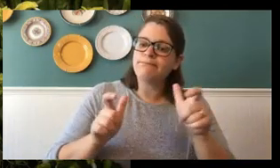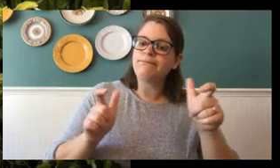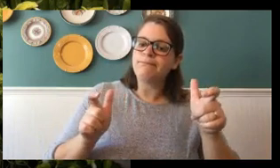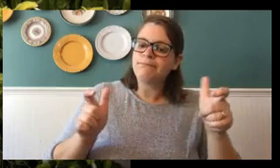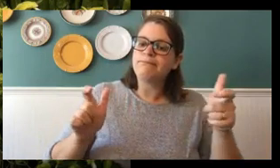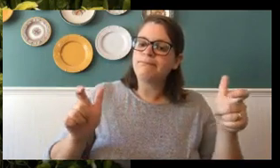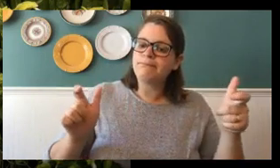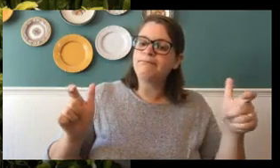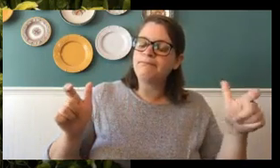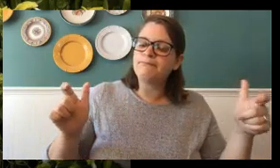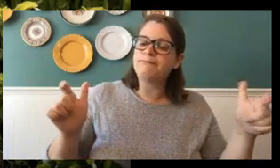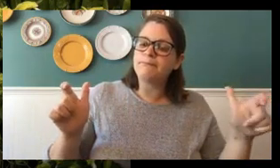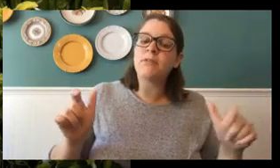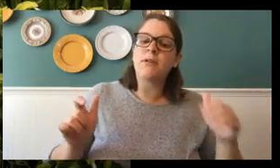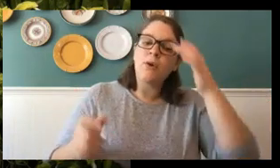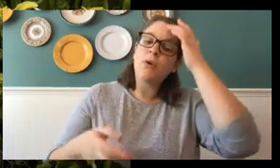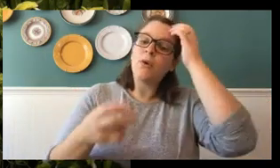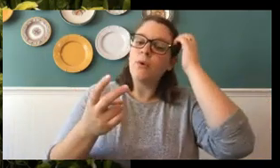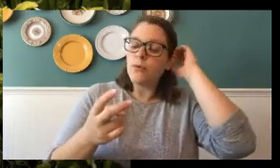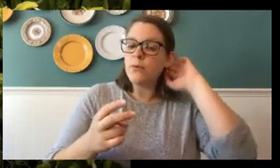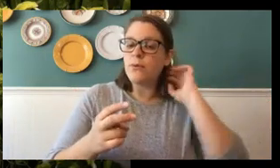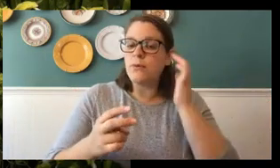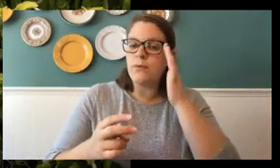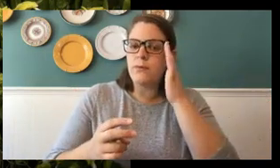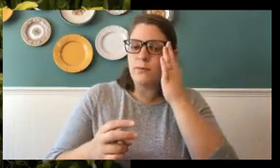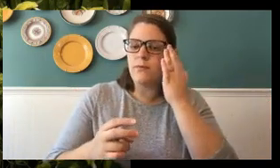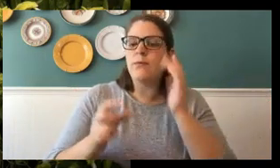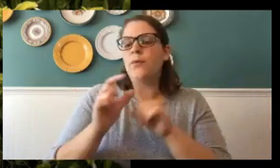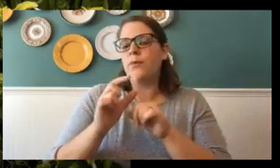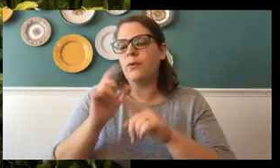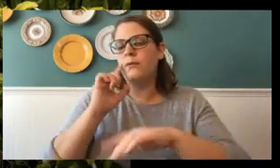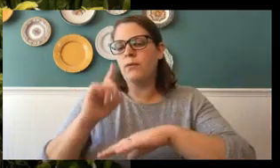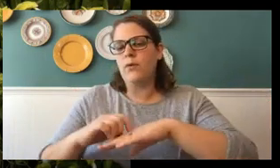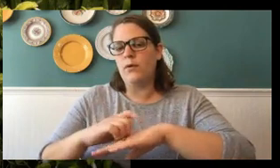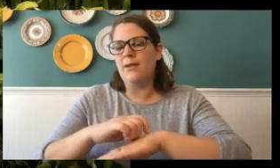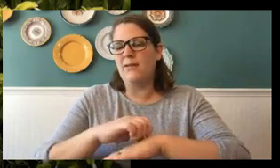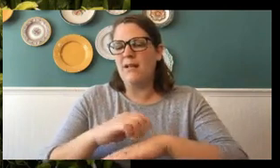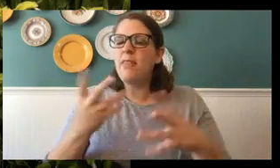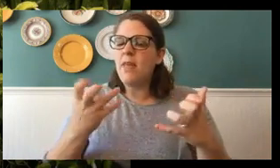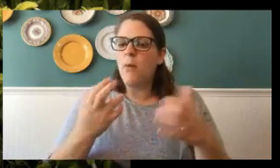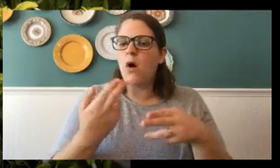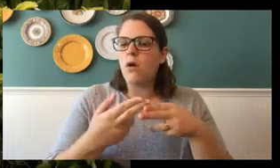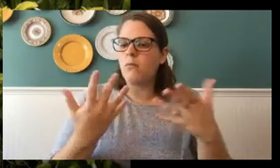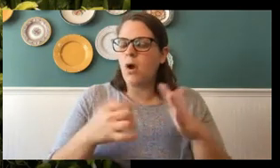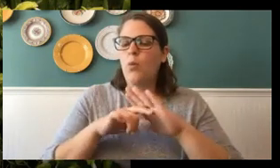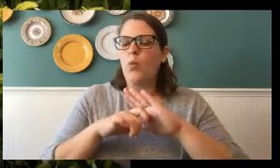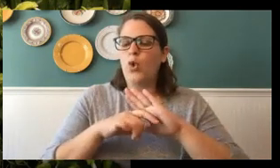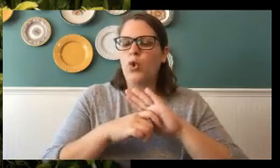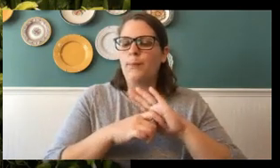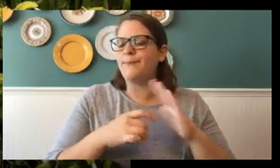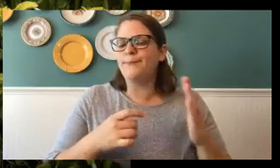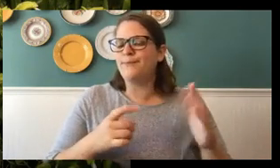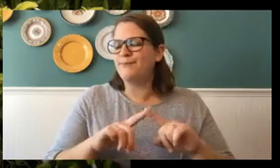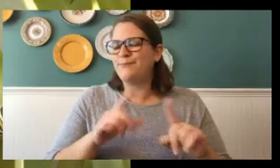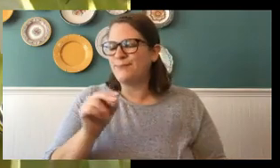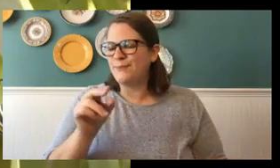two words for caterpillar. A lot of people want to call my friends over here a worm. But no, we